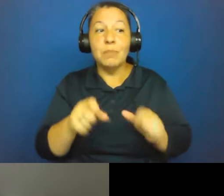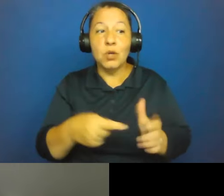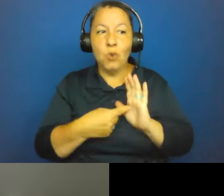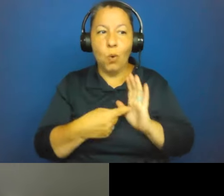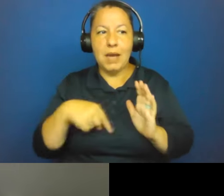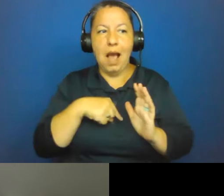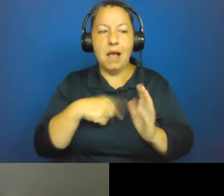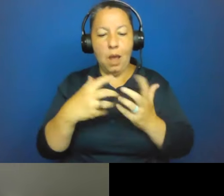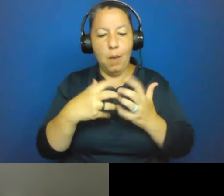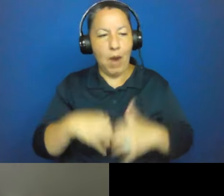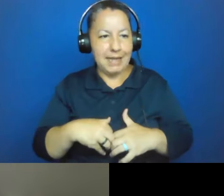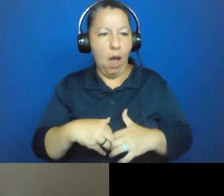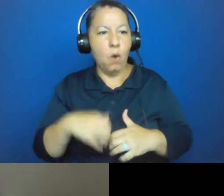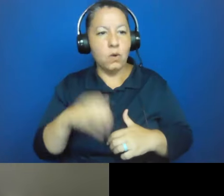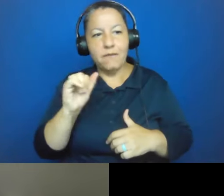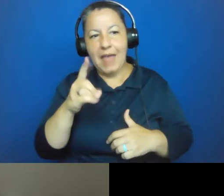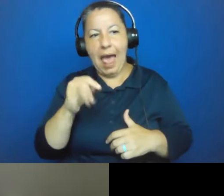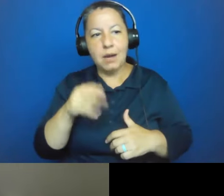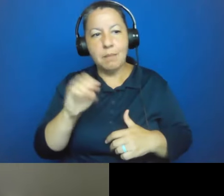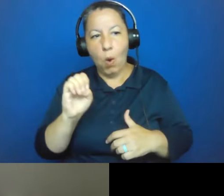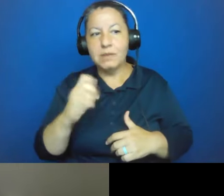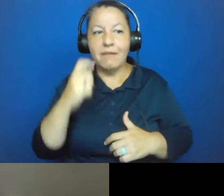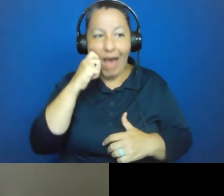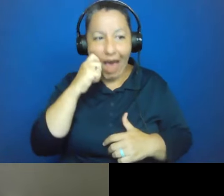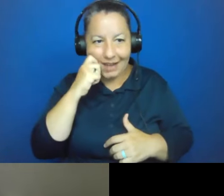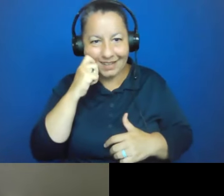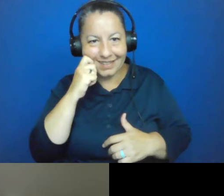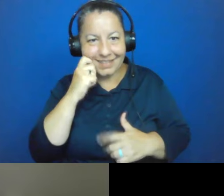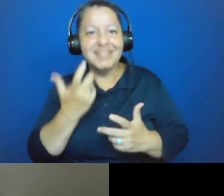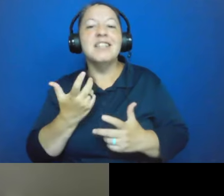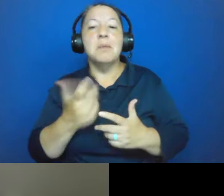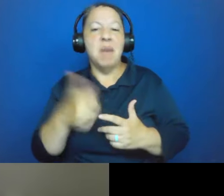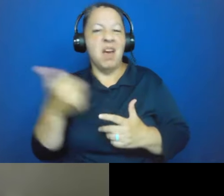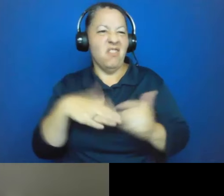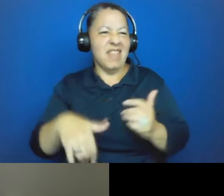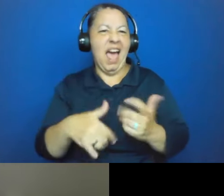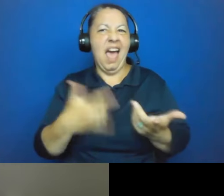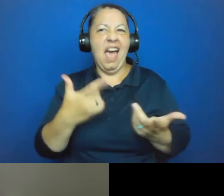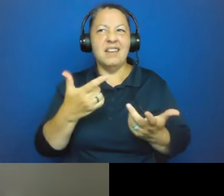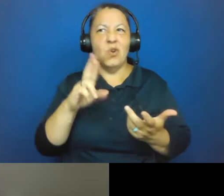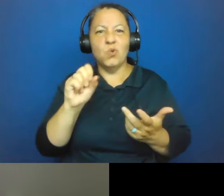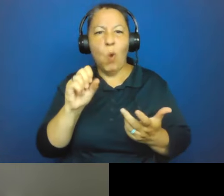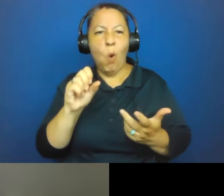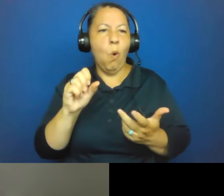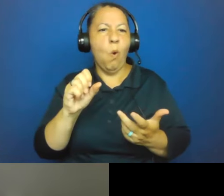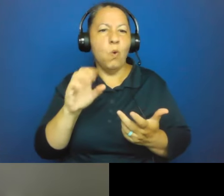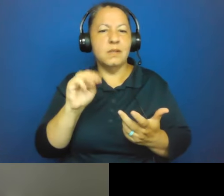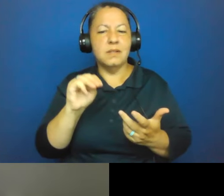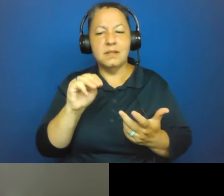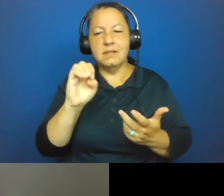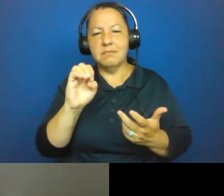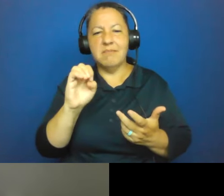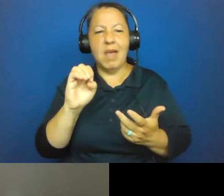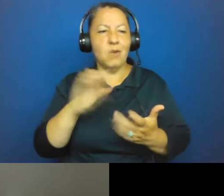which is something we're testing as well. But aside from that, gross morphological markers are things like Cribra Orbitalia, which is